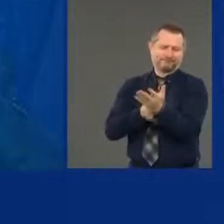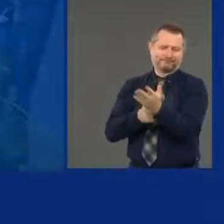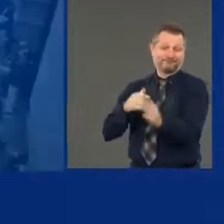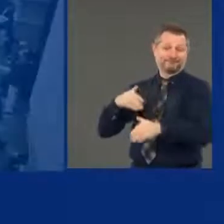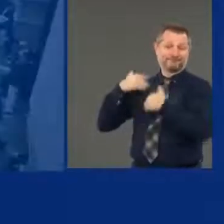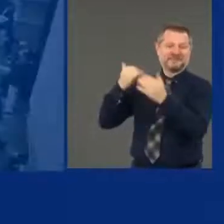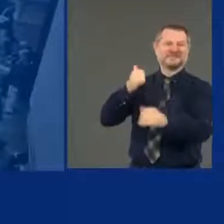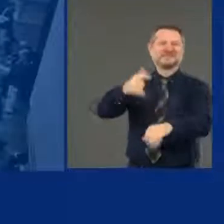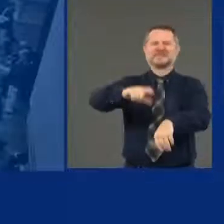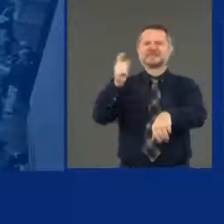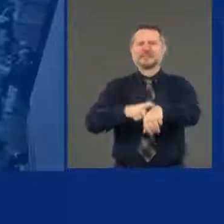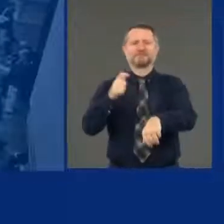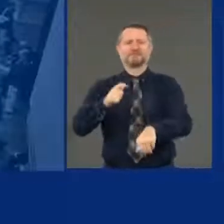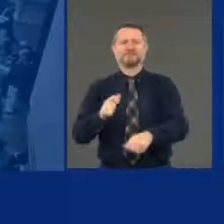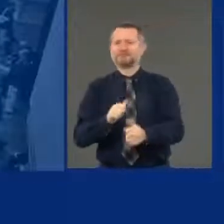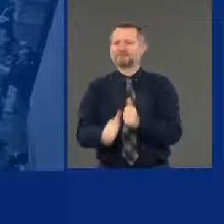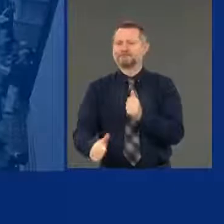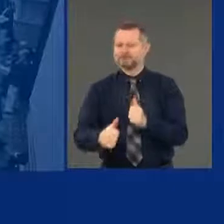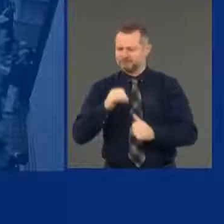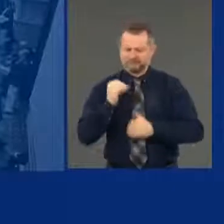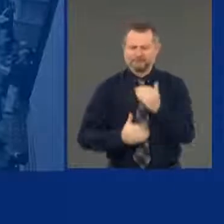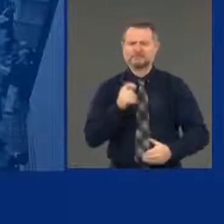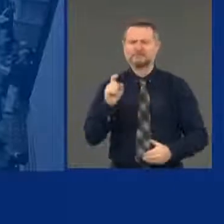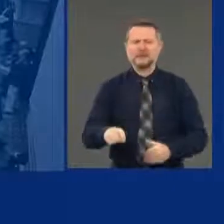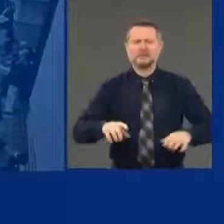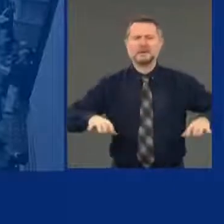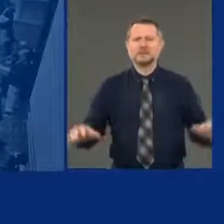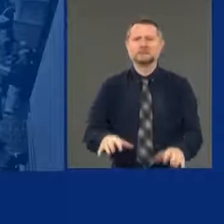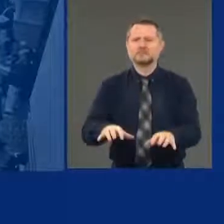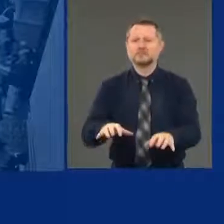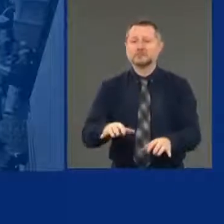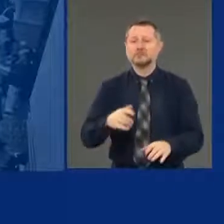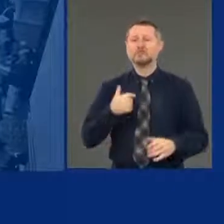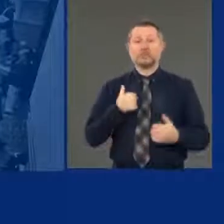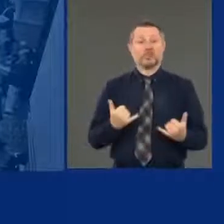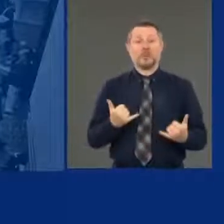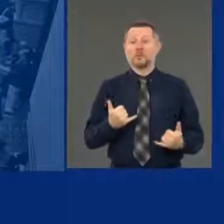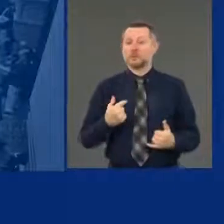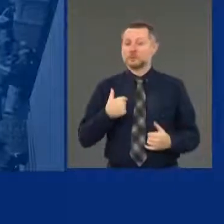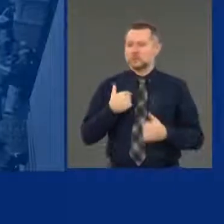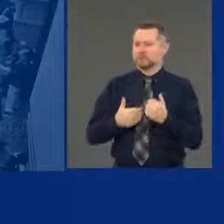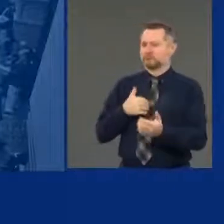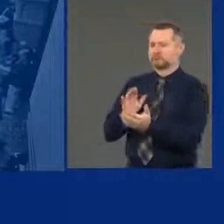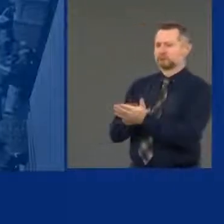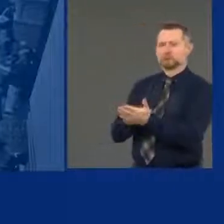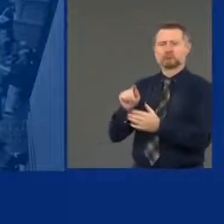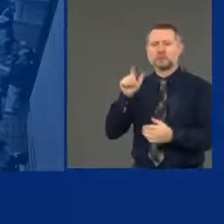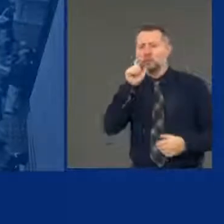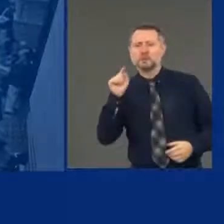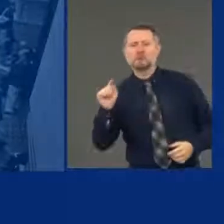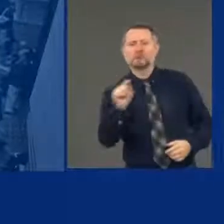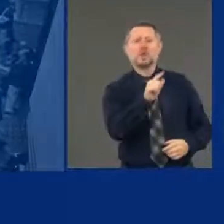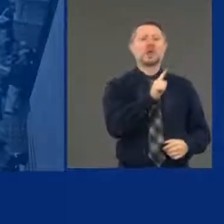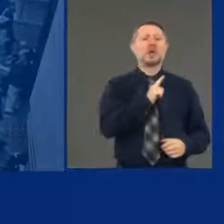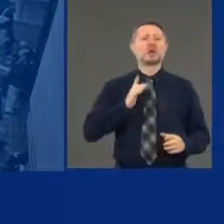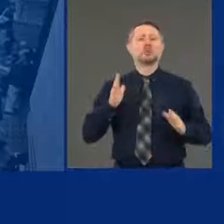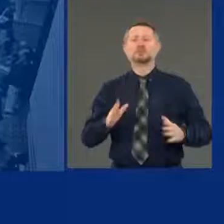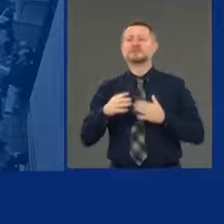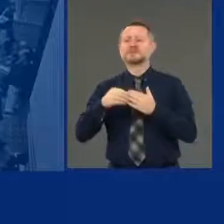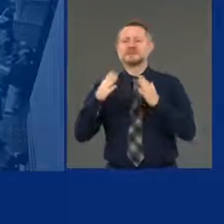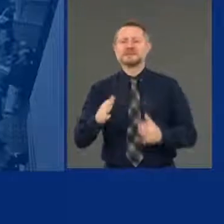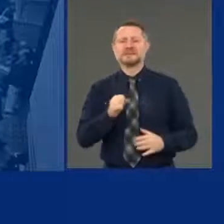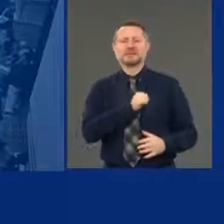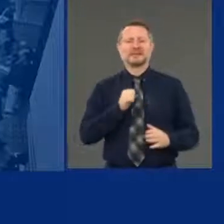come for dramatic action. And we're taking it right now. I want to applaud the legislative leaders. Senator Andrea Stewart